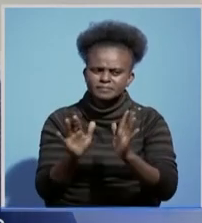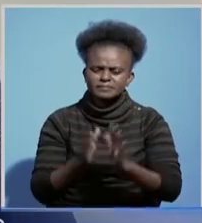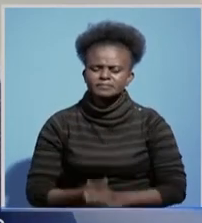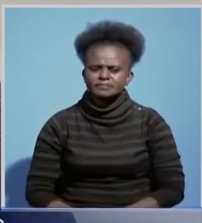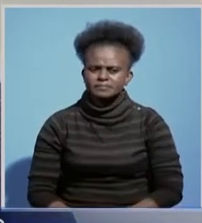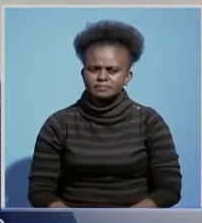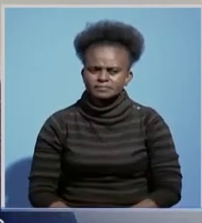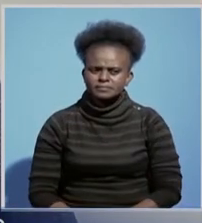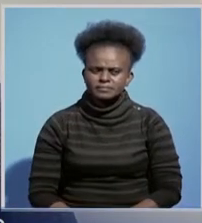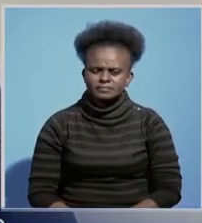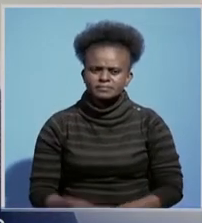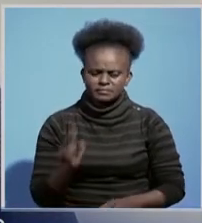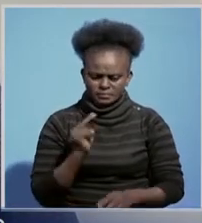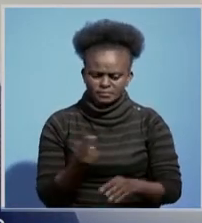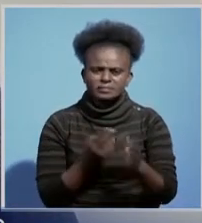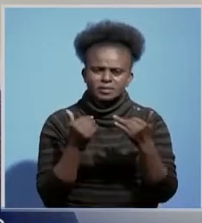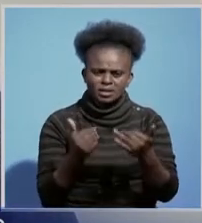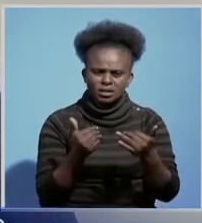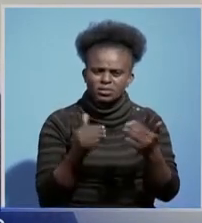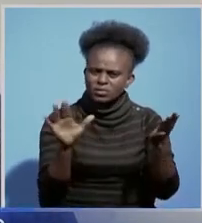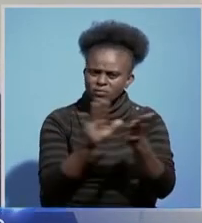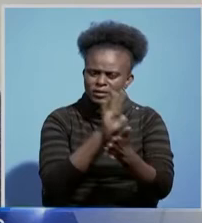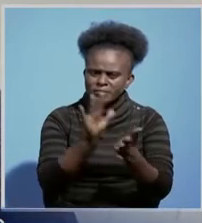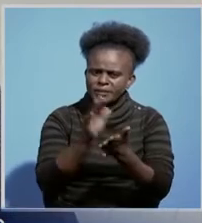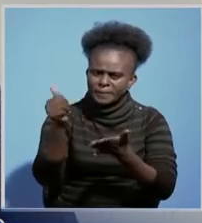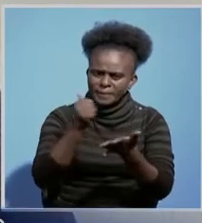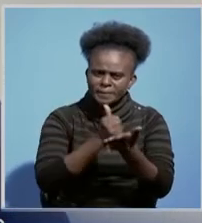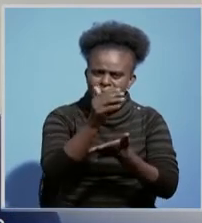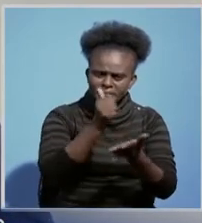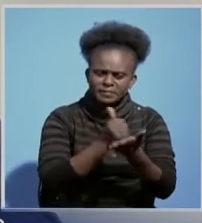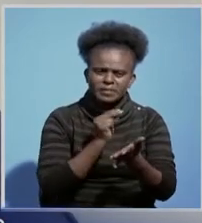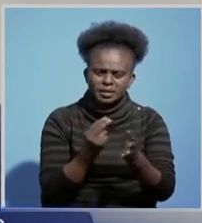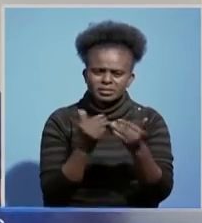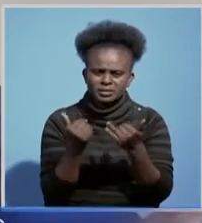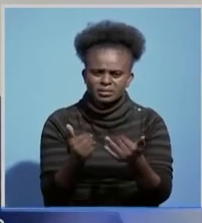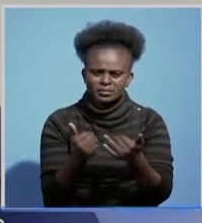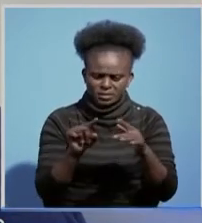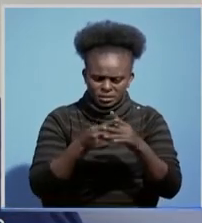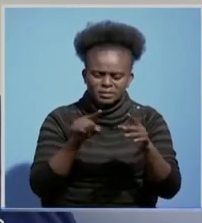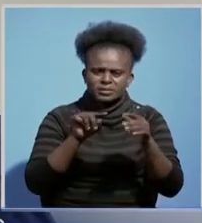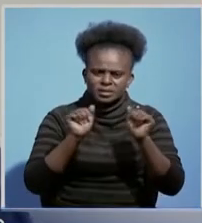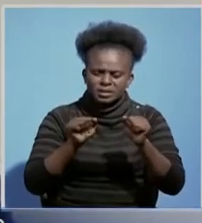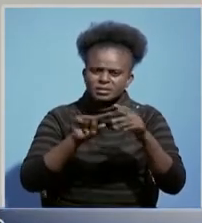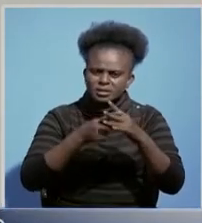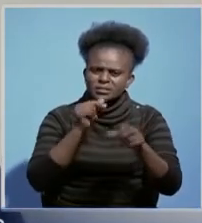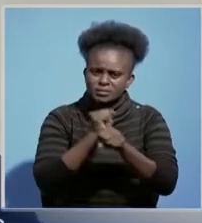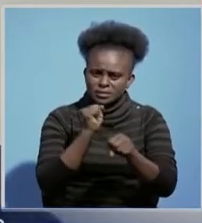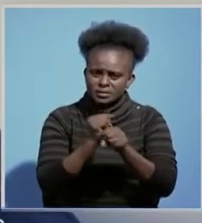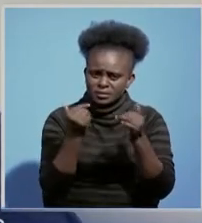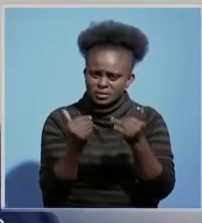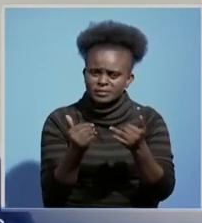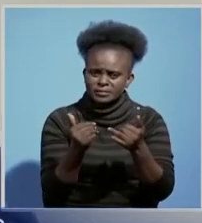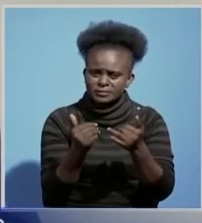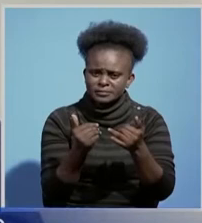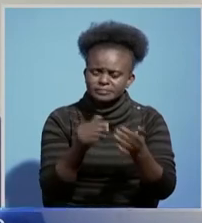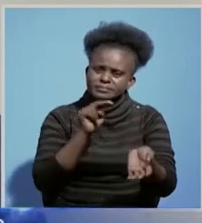In fact as we were doing the fast track recruitment we had to begin to work backwards. We recruited the nurses and doctors